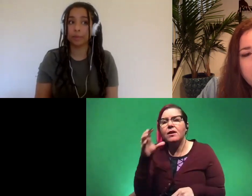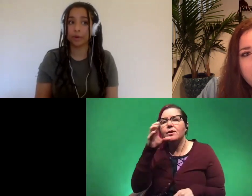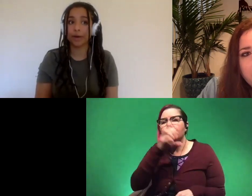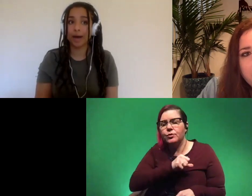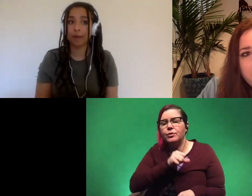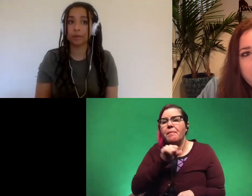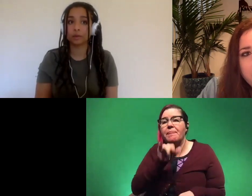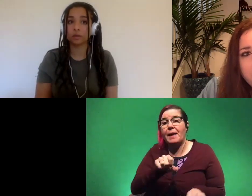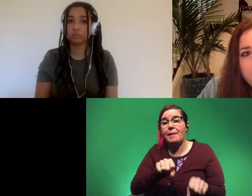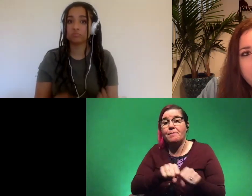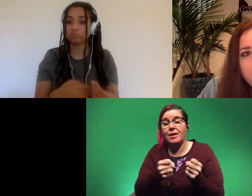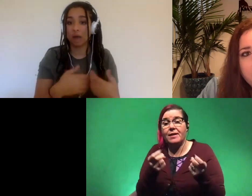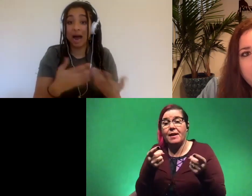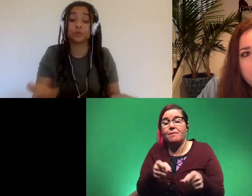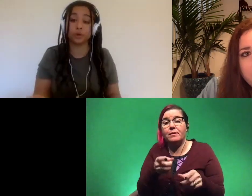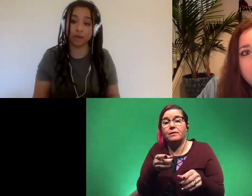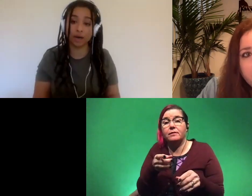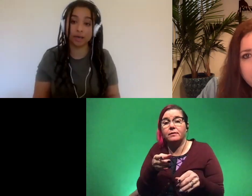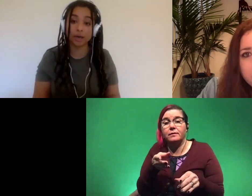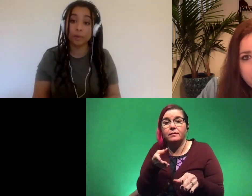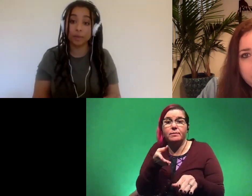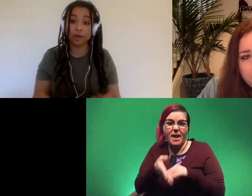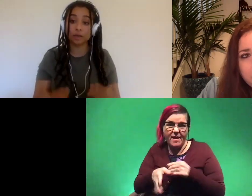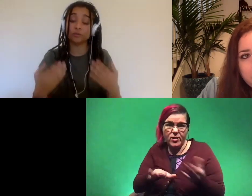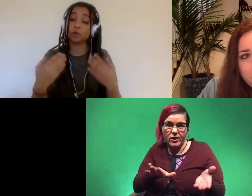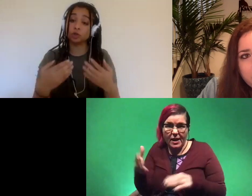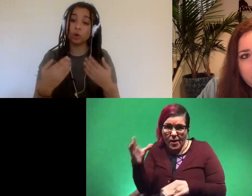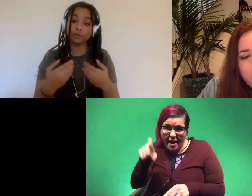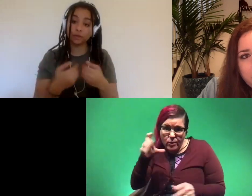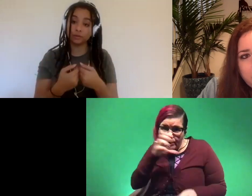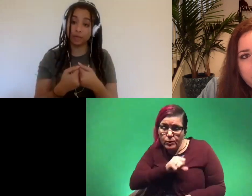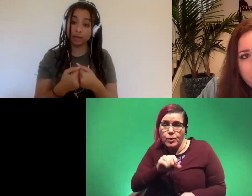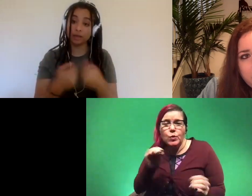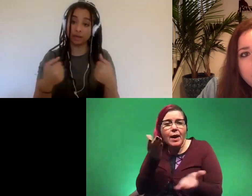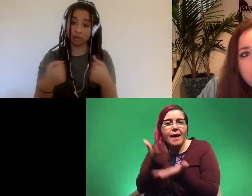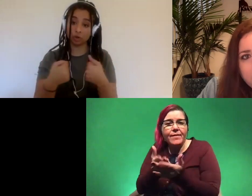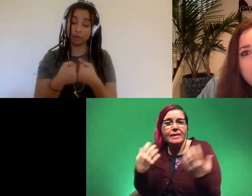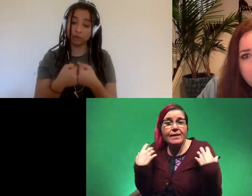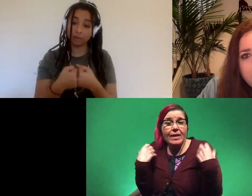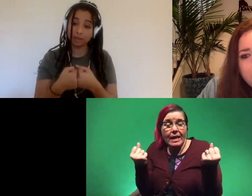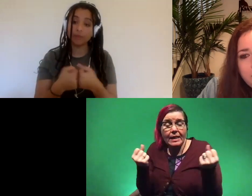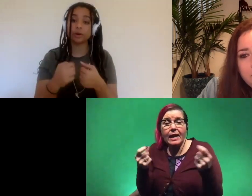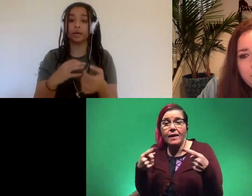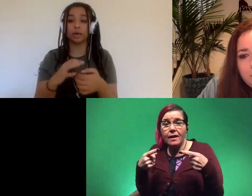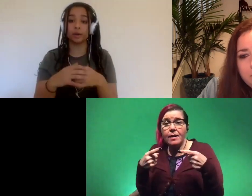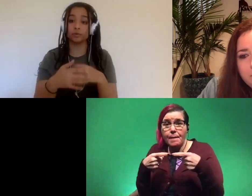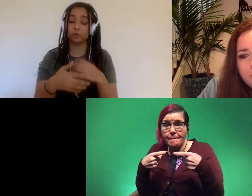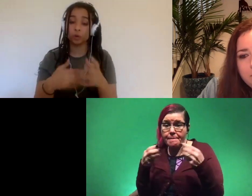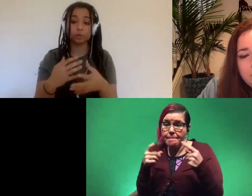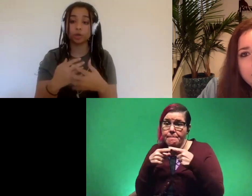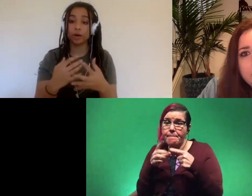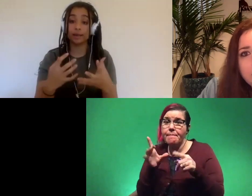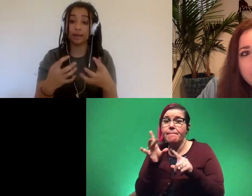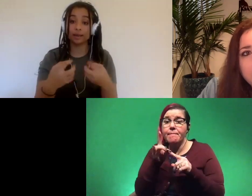that break happened after it died because if there's no evidence of healing like the two bones coming together or any amount of